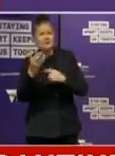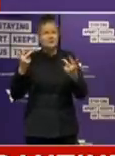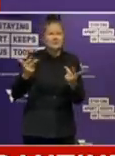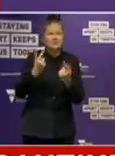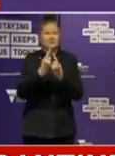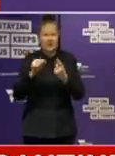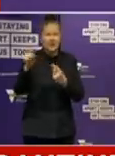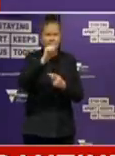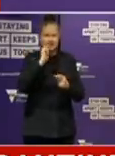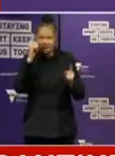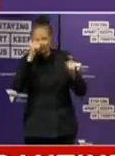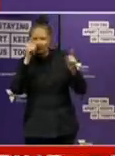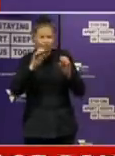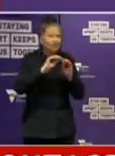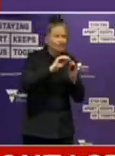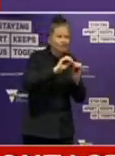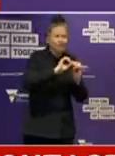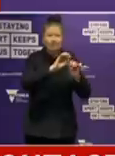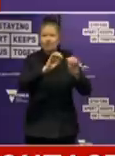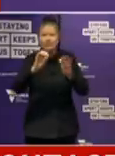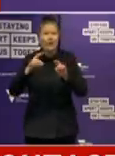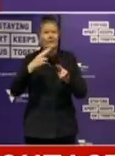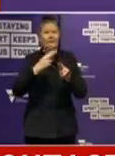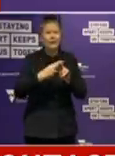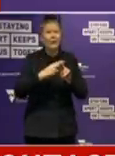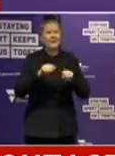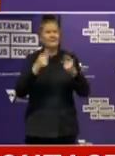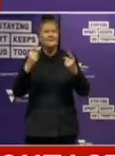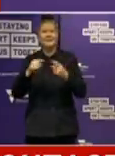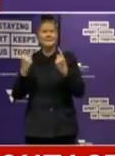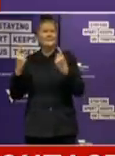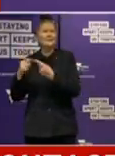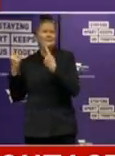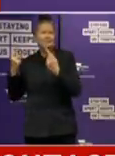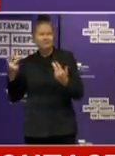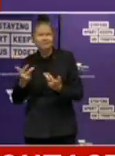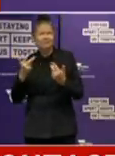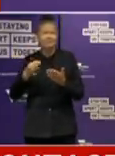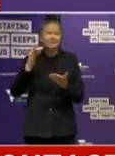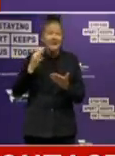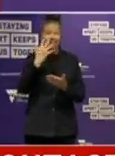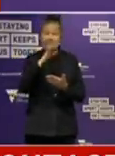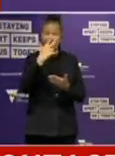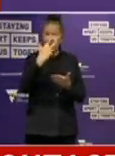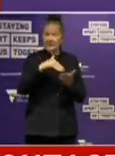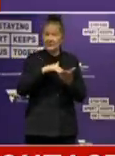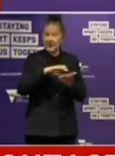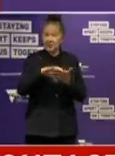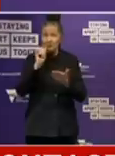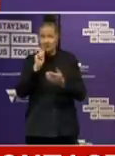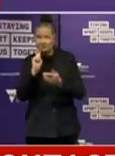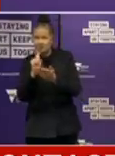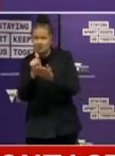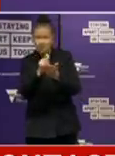and creativity in the way we model our hospitality offerings. So $58 million of that will be paid in grants of up to $5